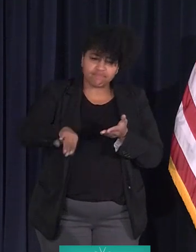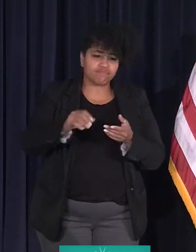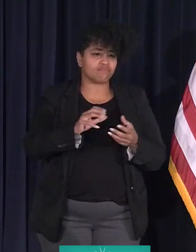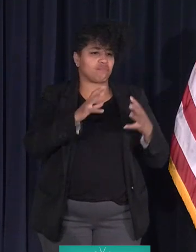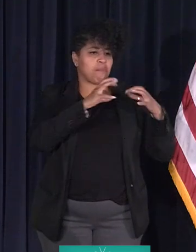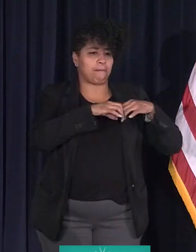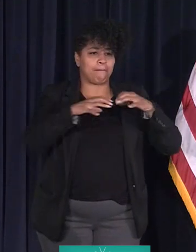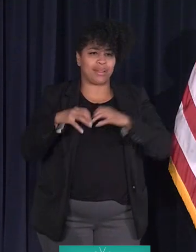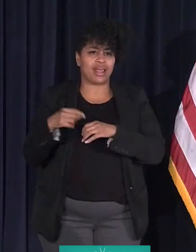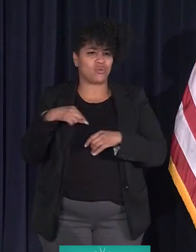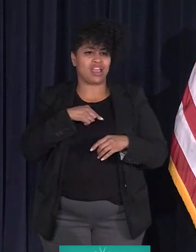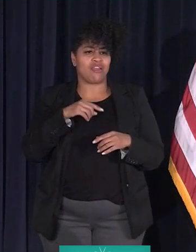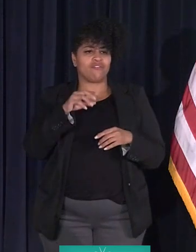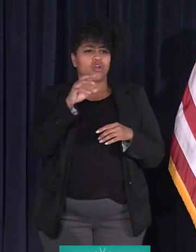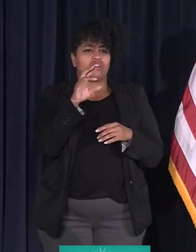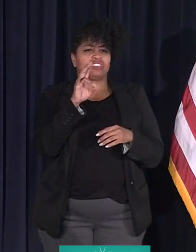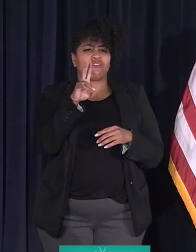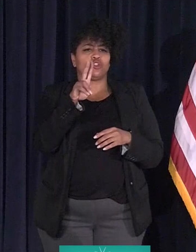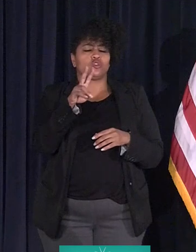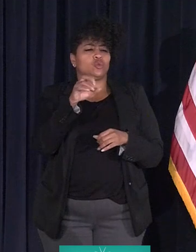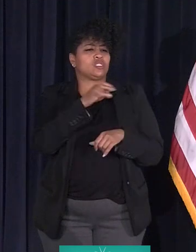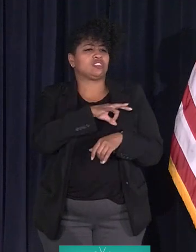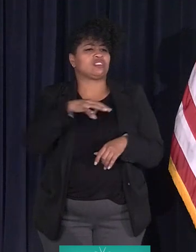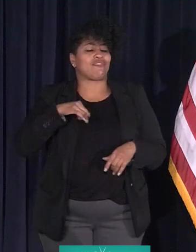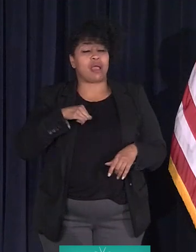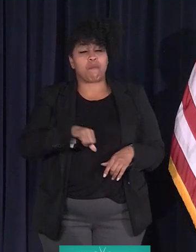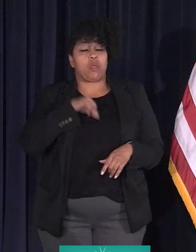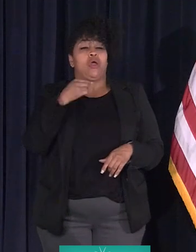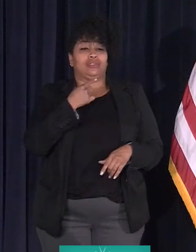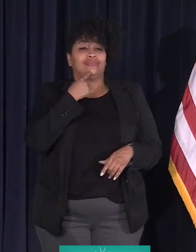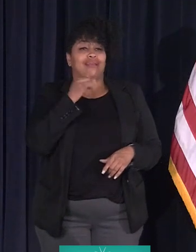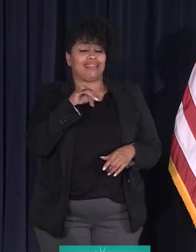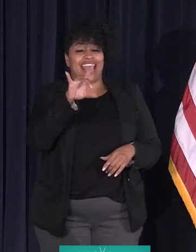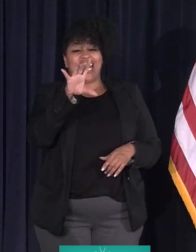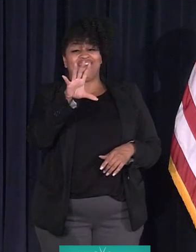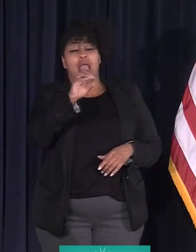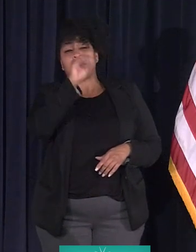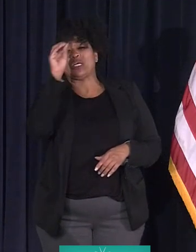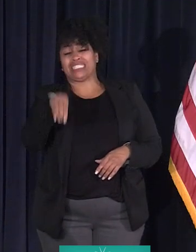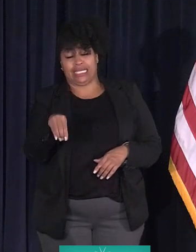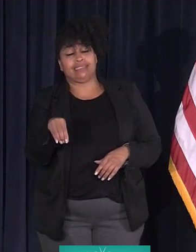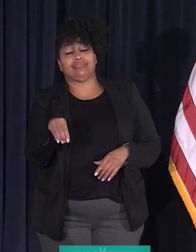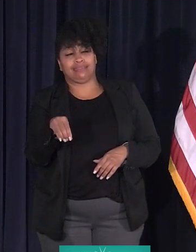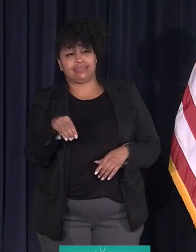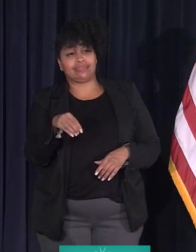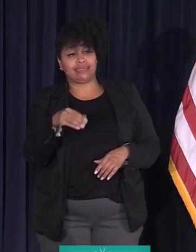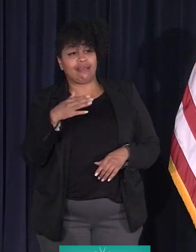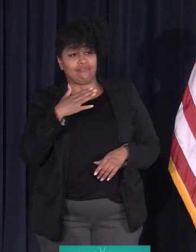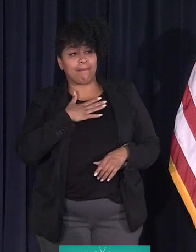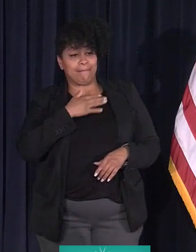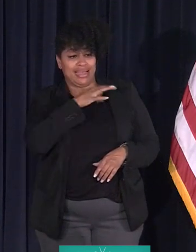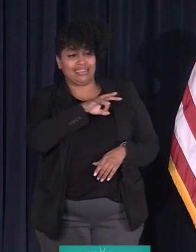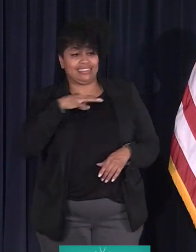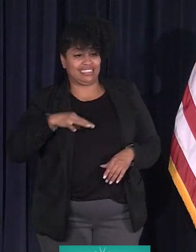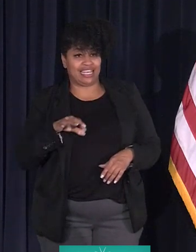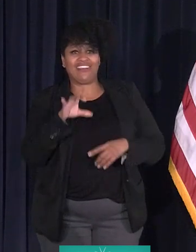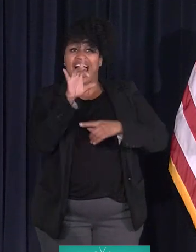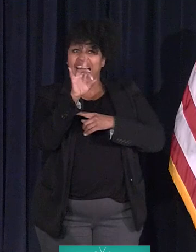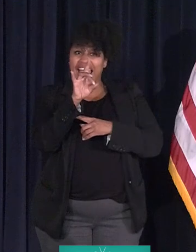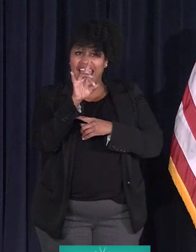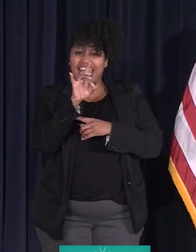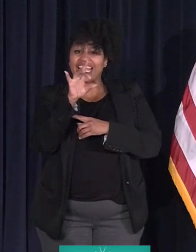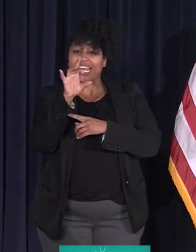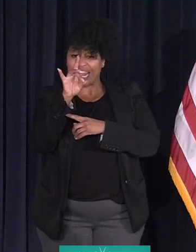Mayor, have a workforce of over 72 employees. Well, proud to say that 85%, that's 85%